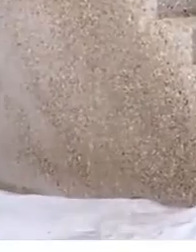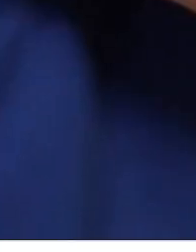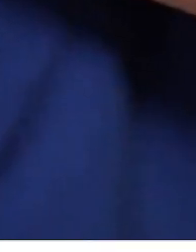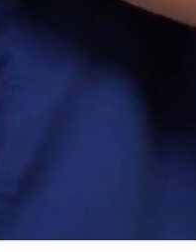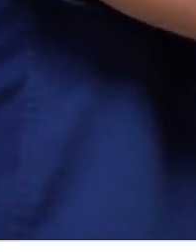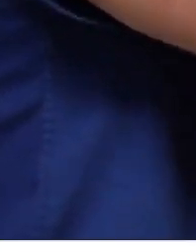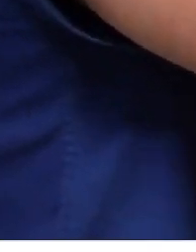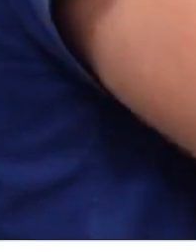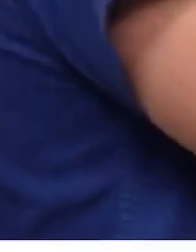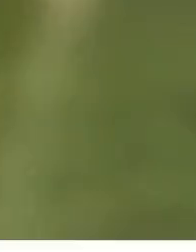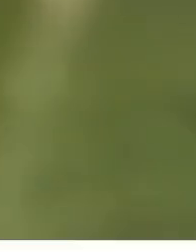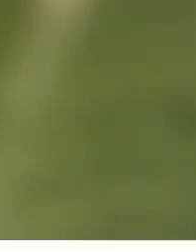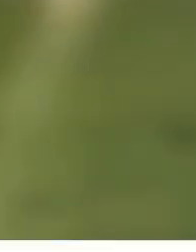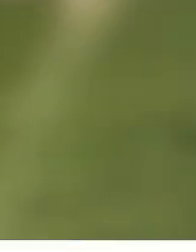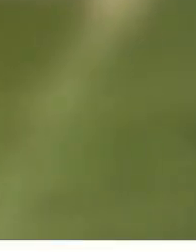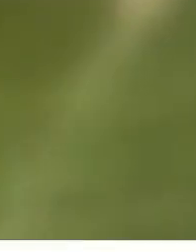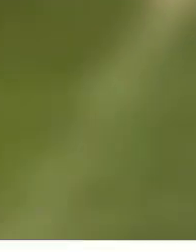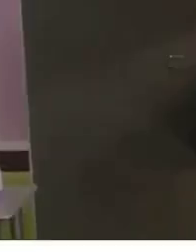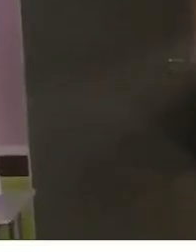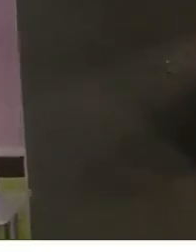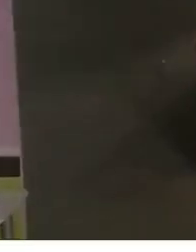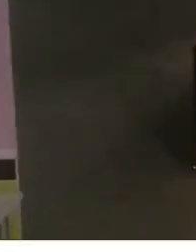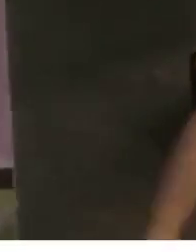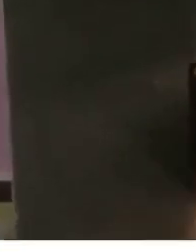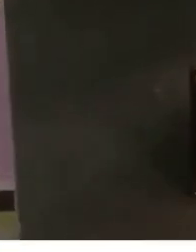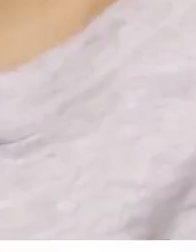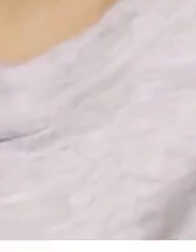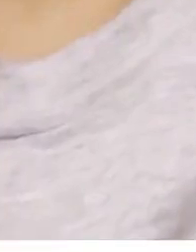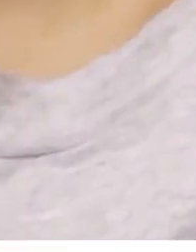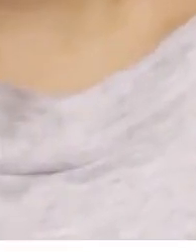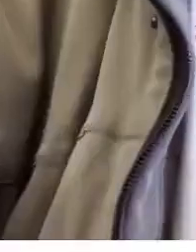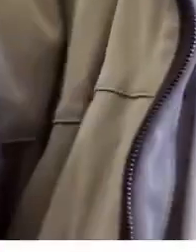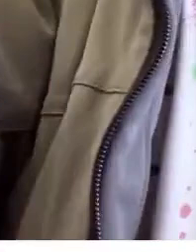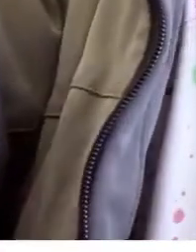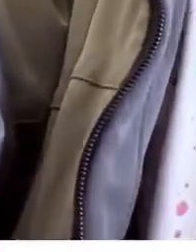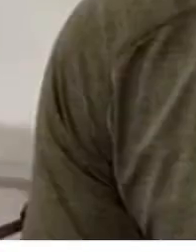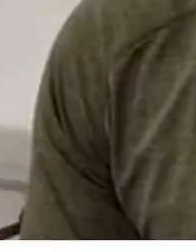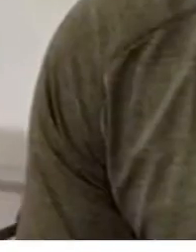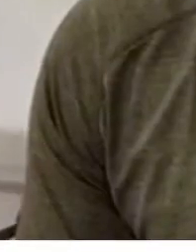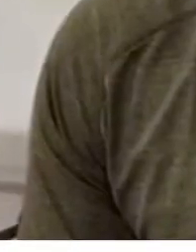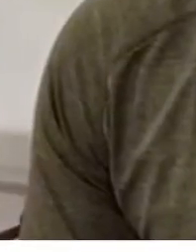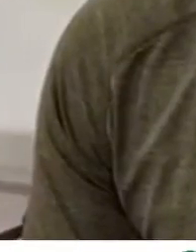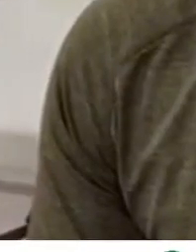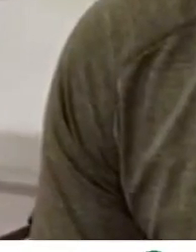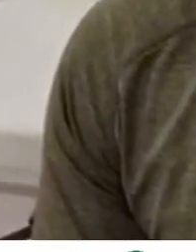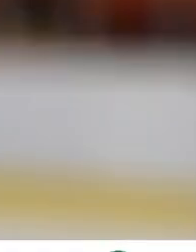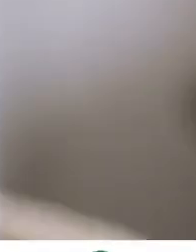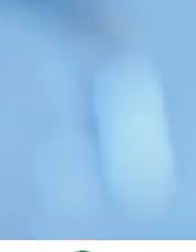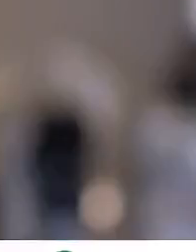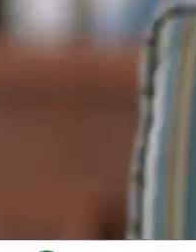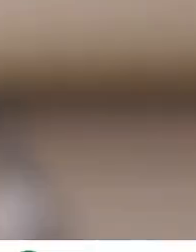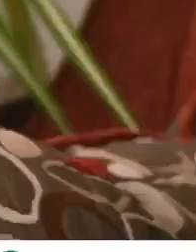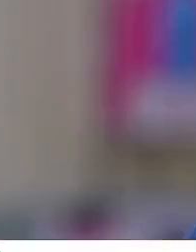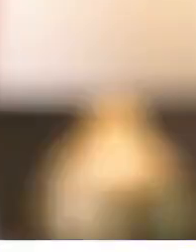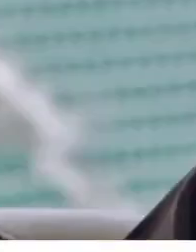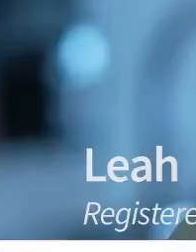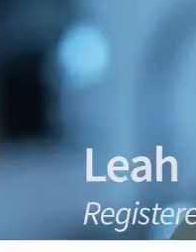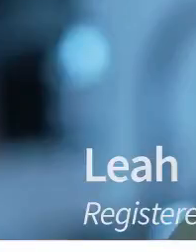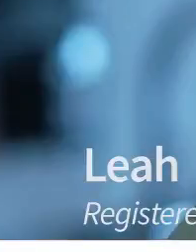We are stronger than this virus. When it's your turn, roll up your sleeve and